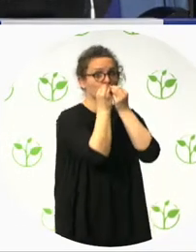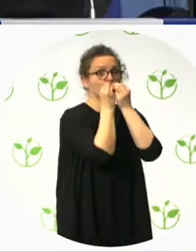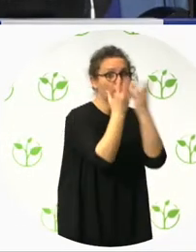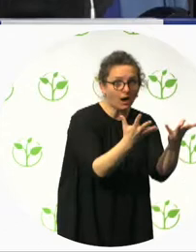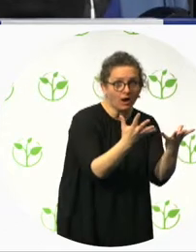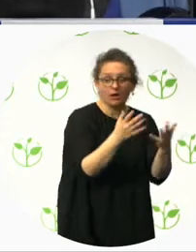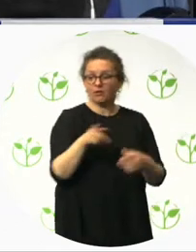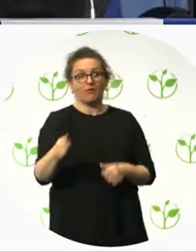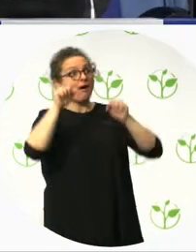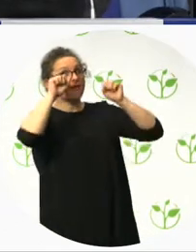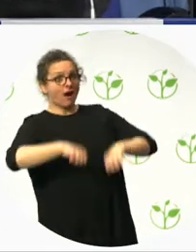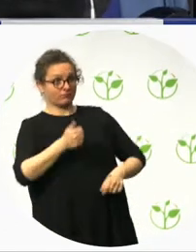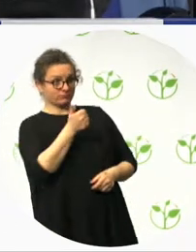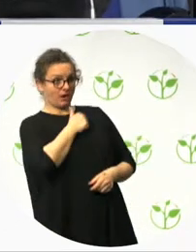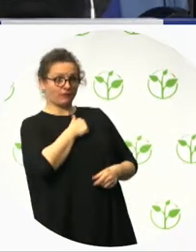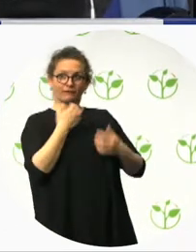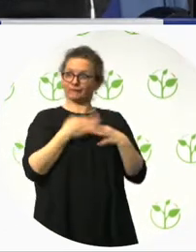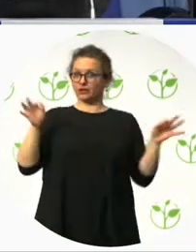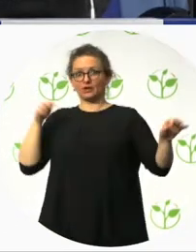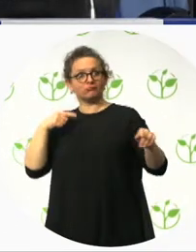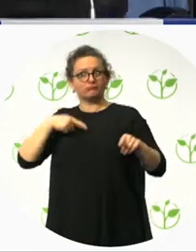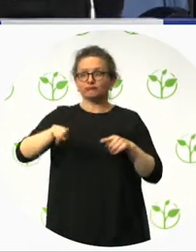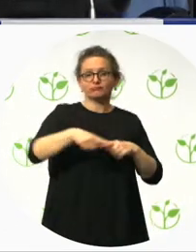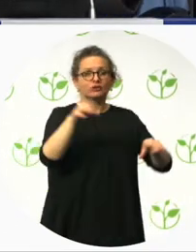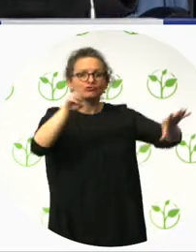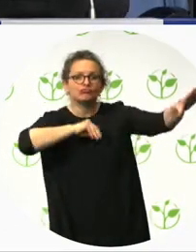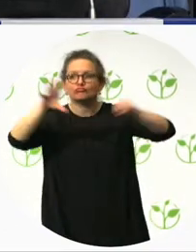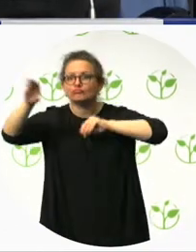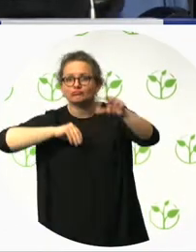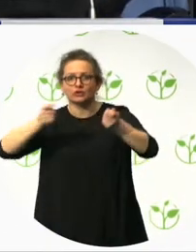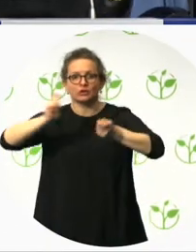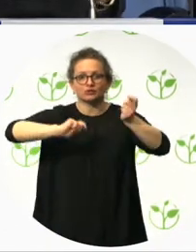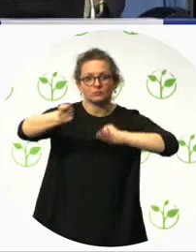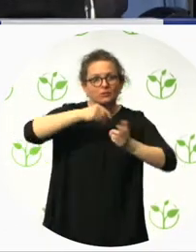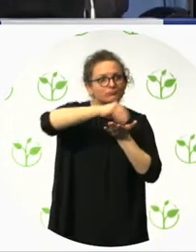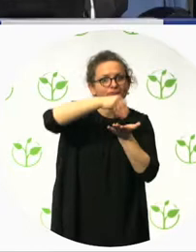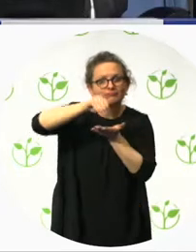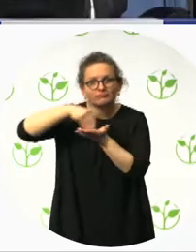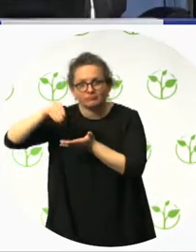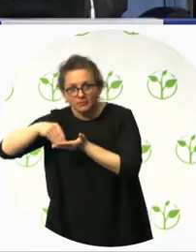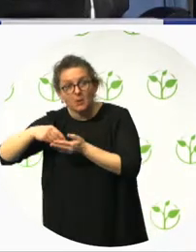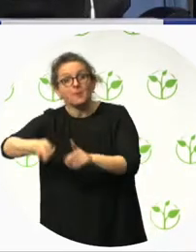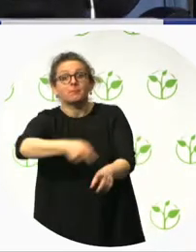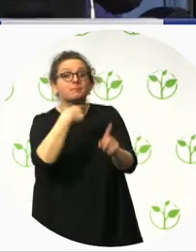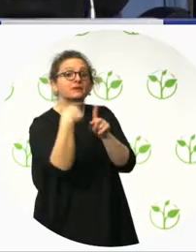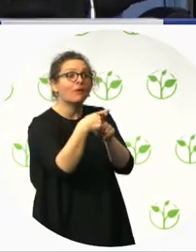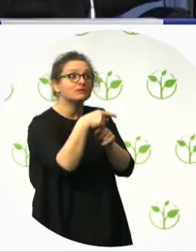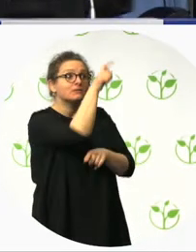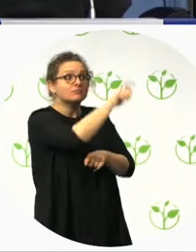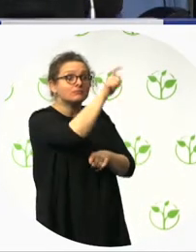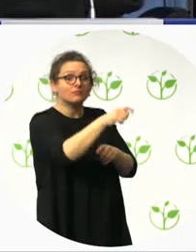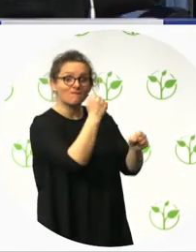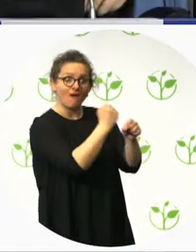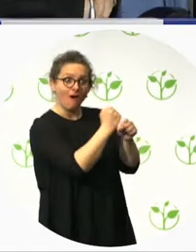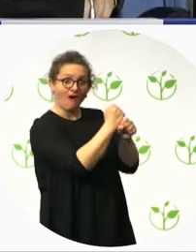of the shop also helps persons with disabilities like herself to work with complete autonomy and independence. She